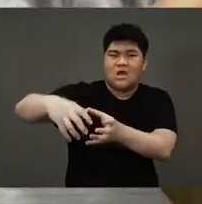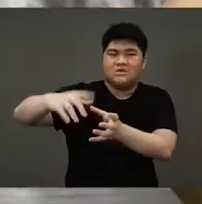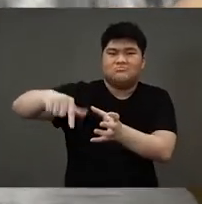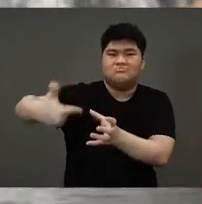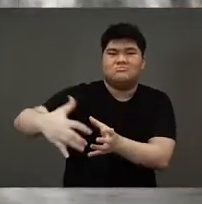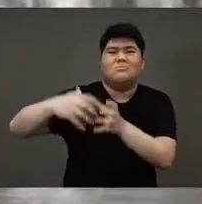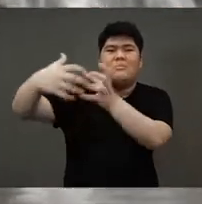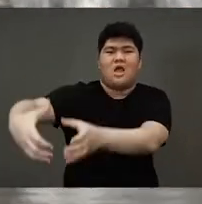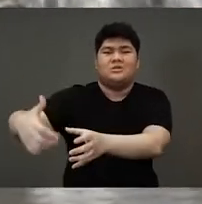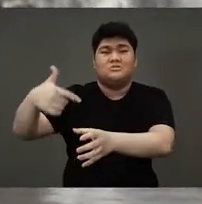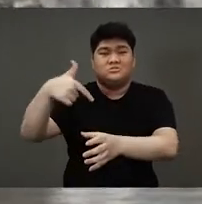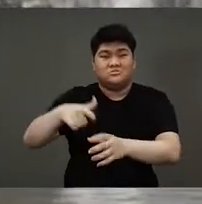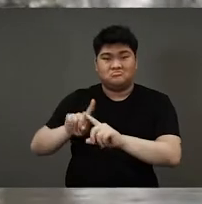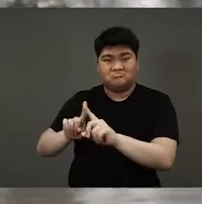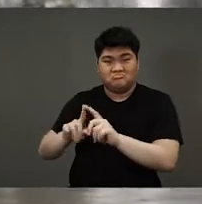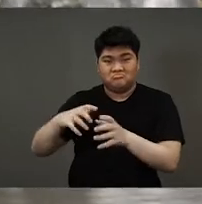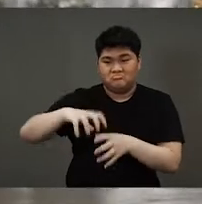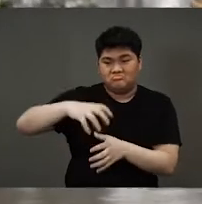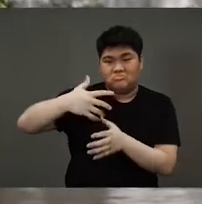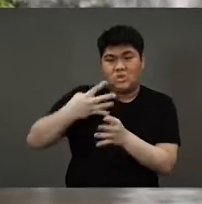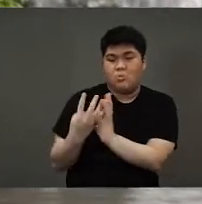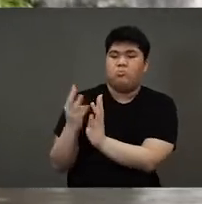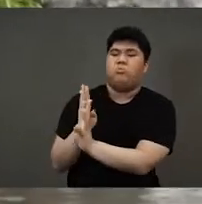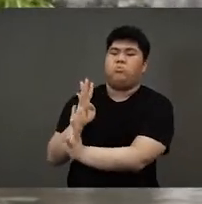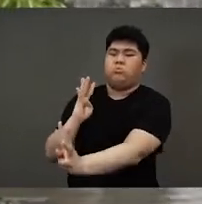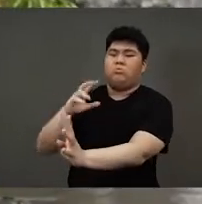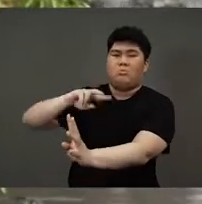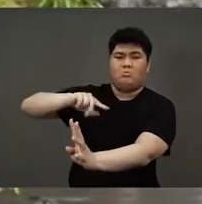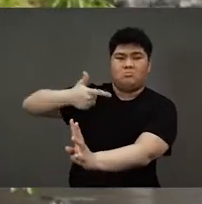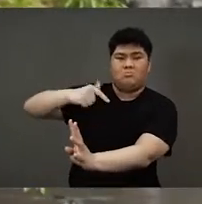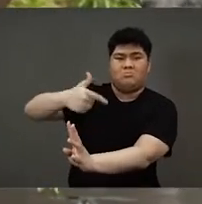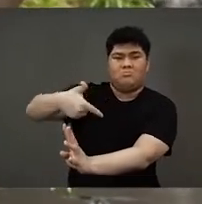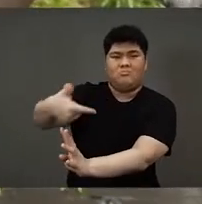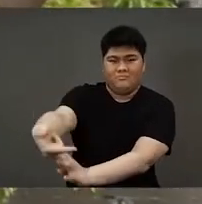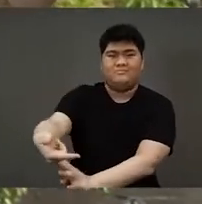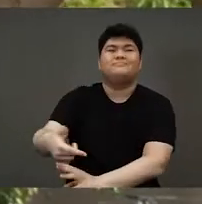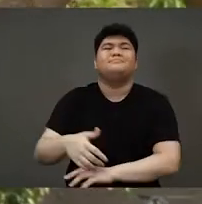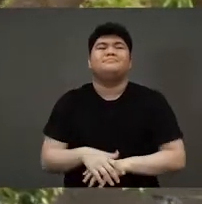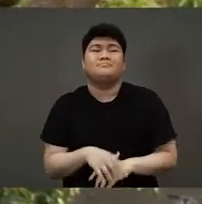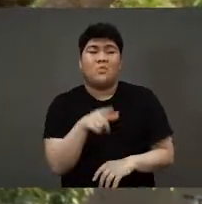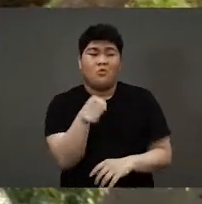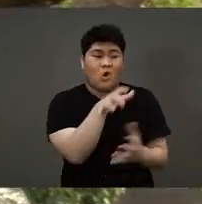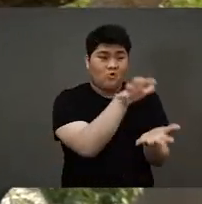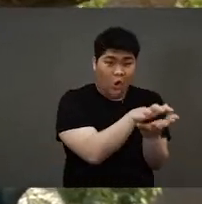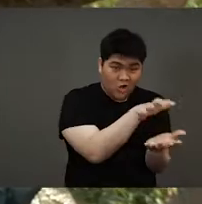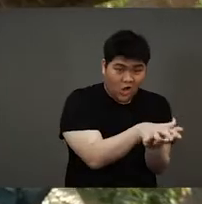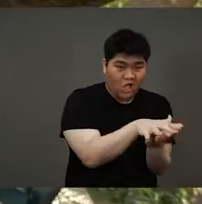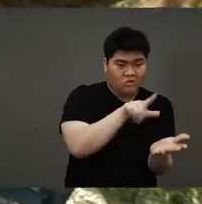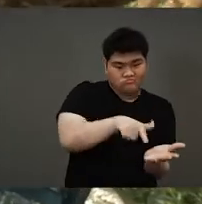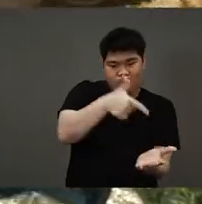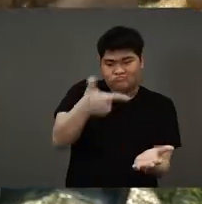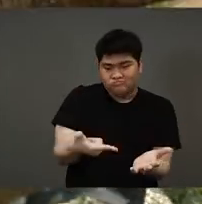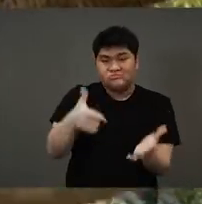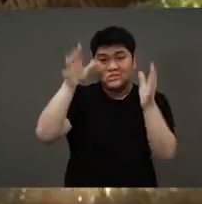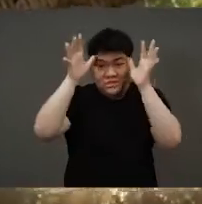and the sea creatures. They in turn passed the stones to the crocodiles. The crocodile passed the stones onto the